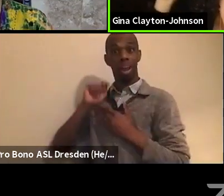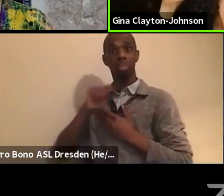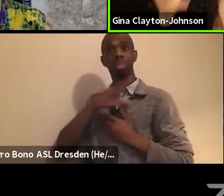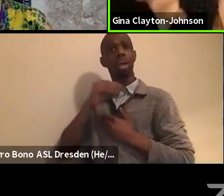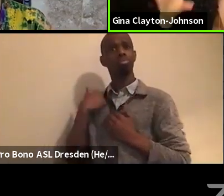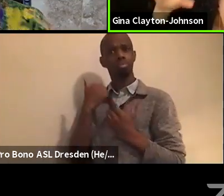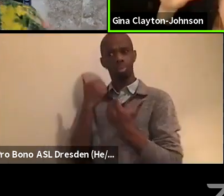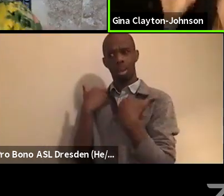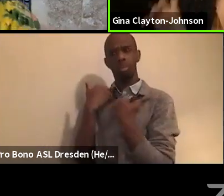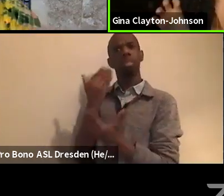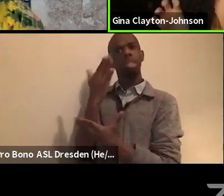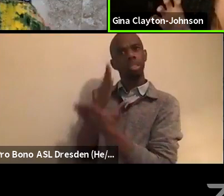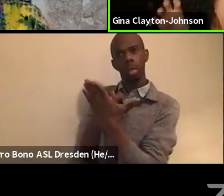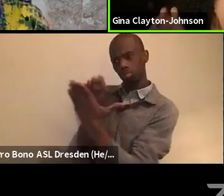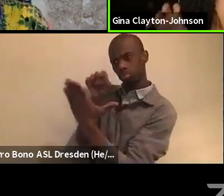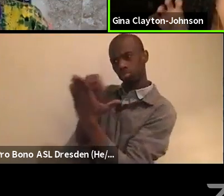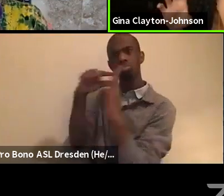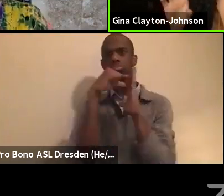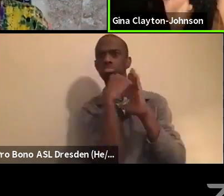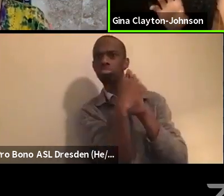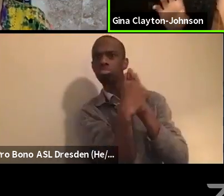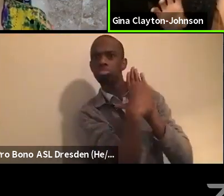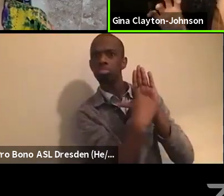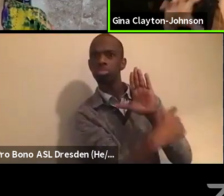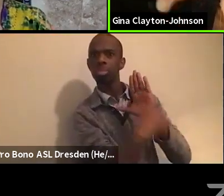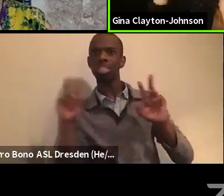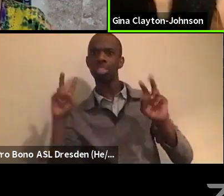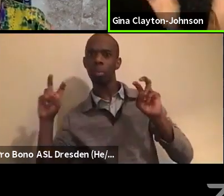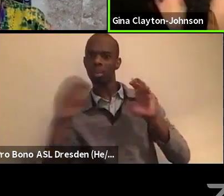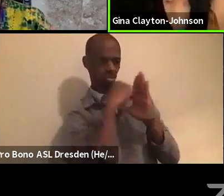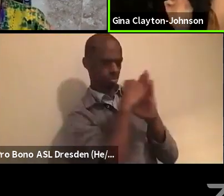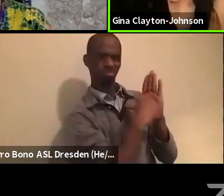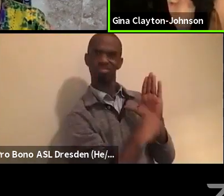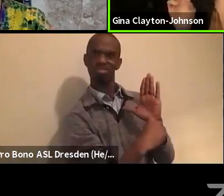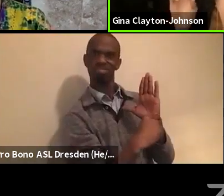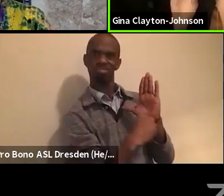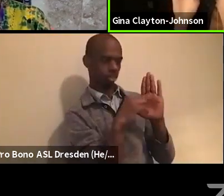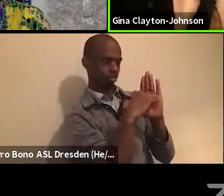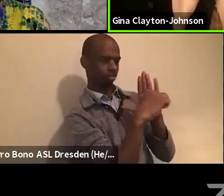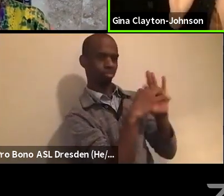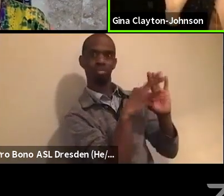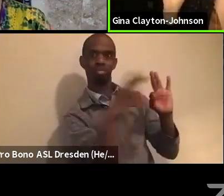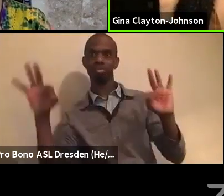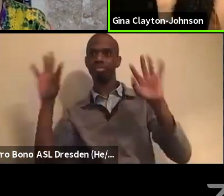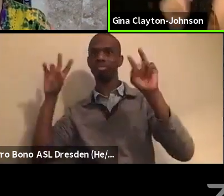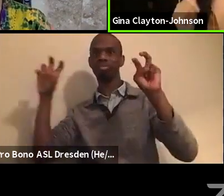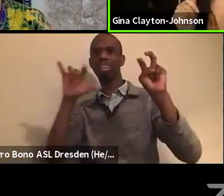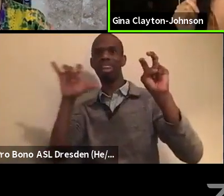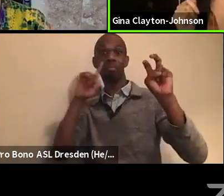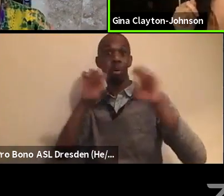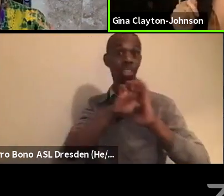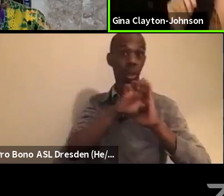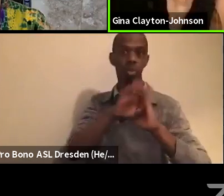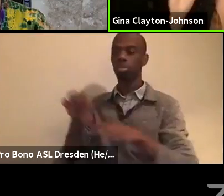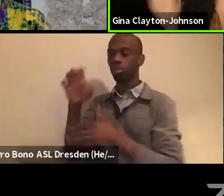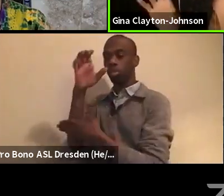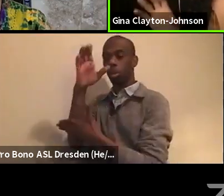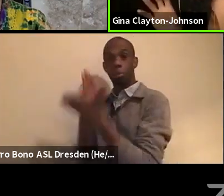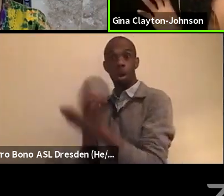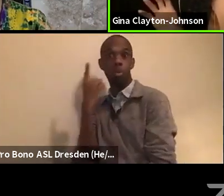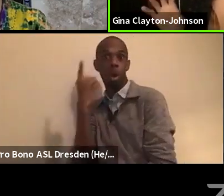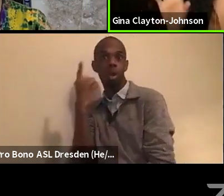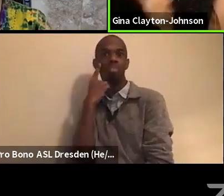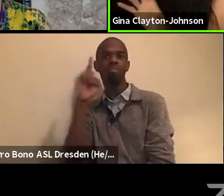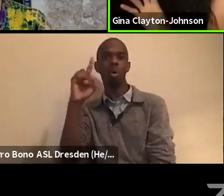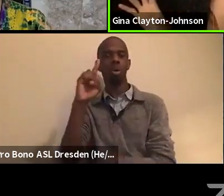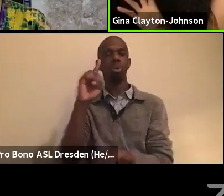in different, in different bills, right? So we have just the section one, um, divestments. We can move